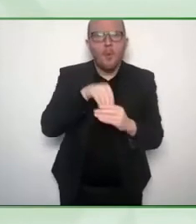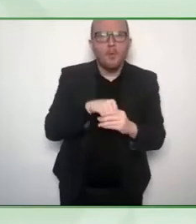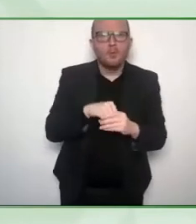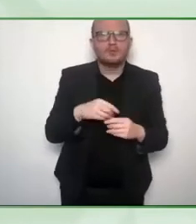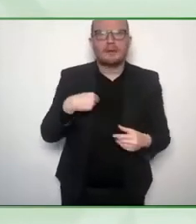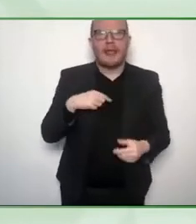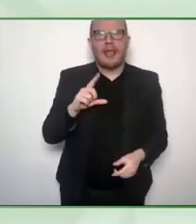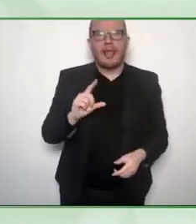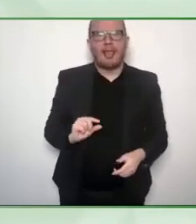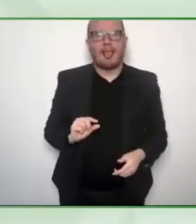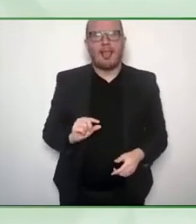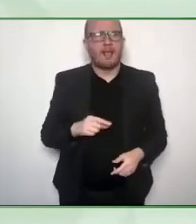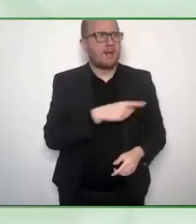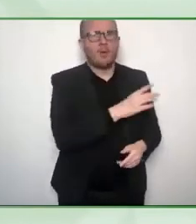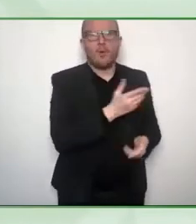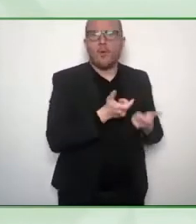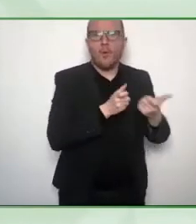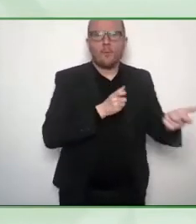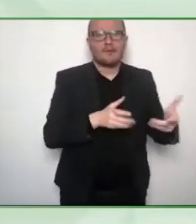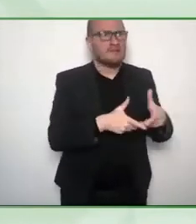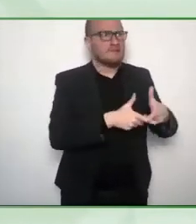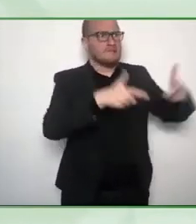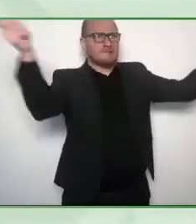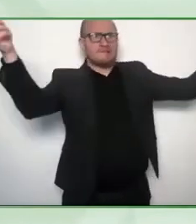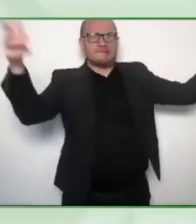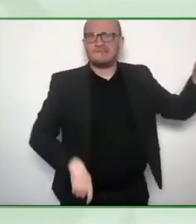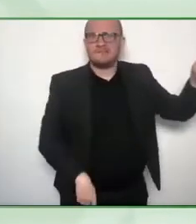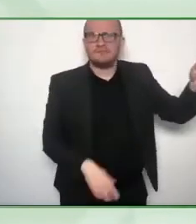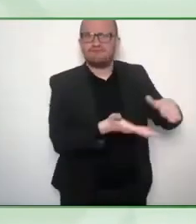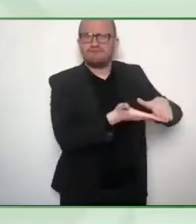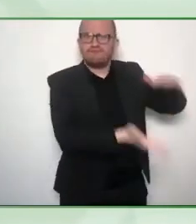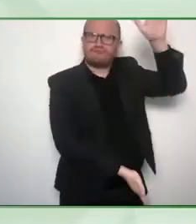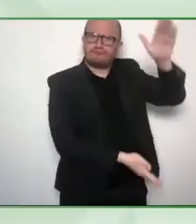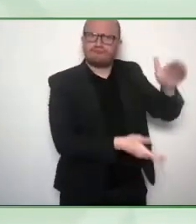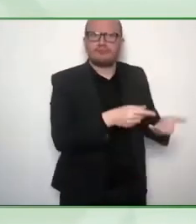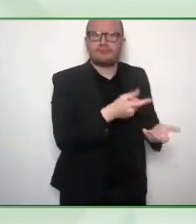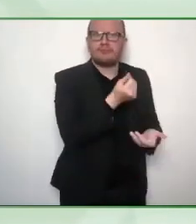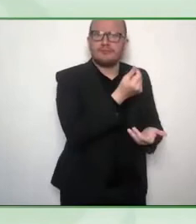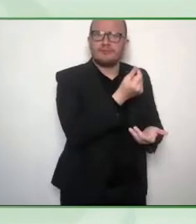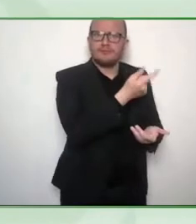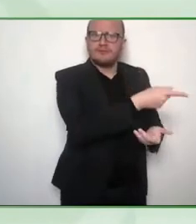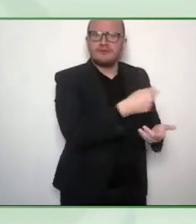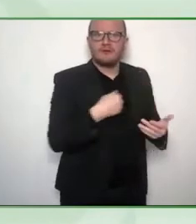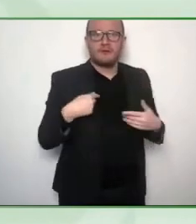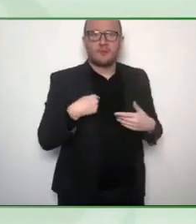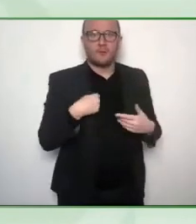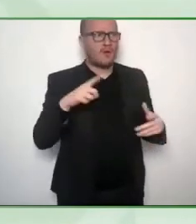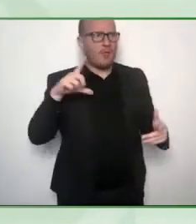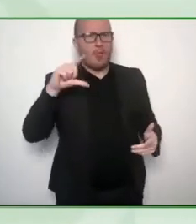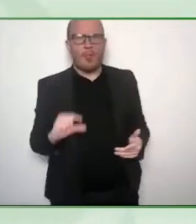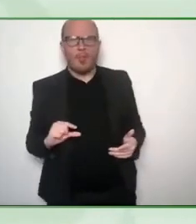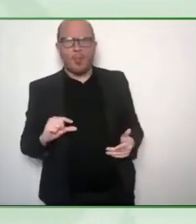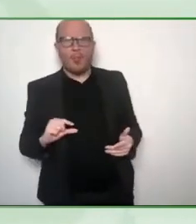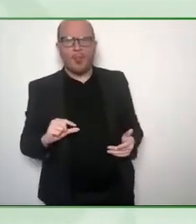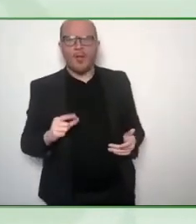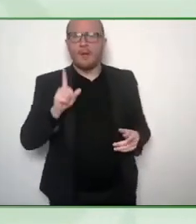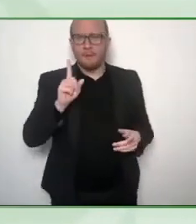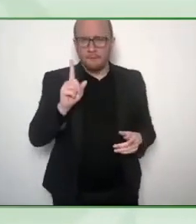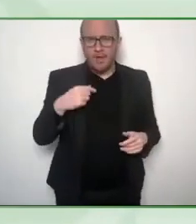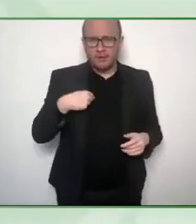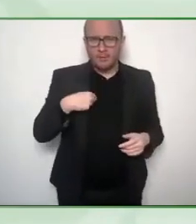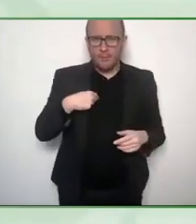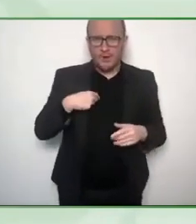yes, we are like affecting 15 to 25 percent of the world population, but still